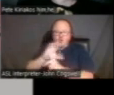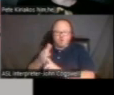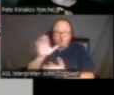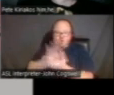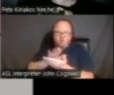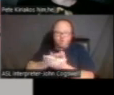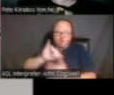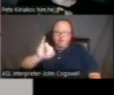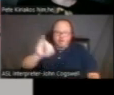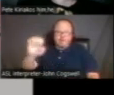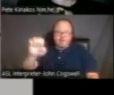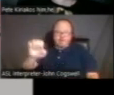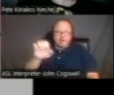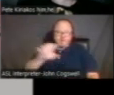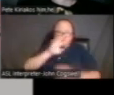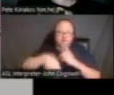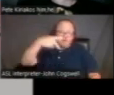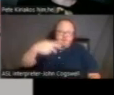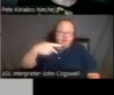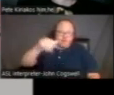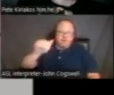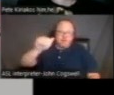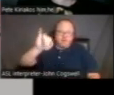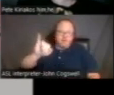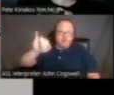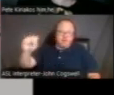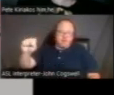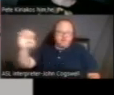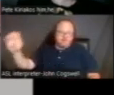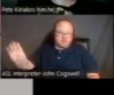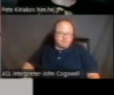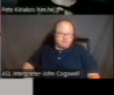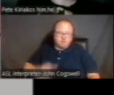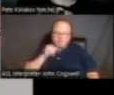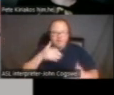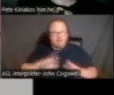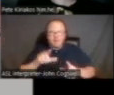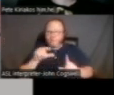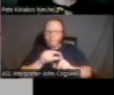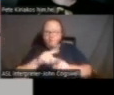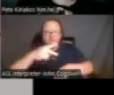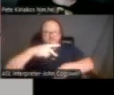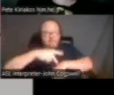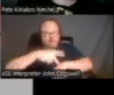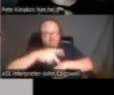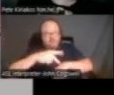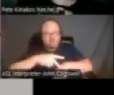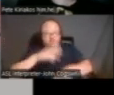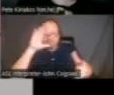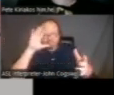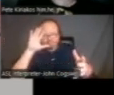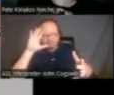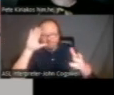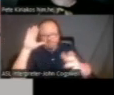hear us talk about it, P-A-I-S-I-E. Don't let the word Philippine throw you. This is for anybody.